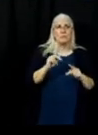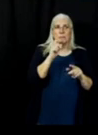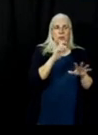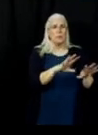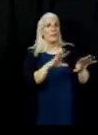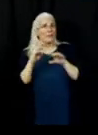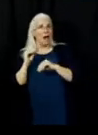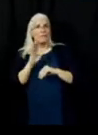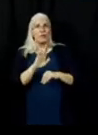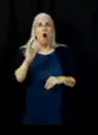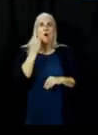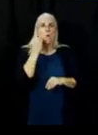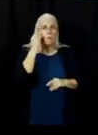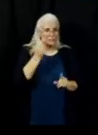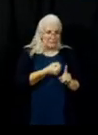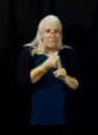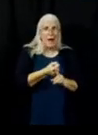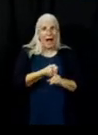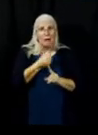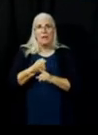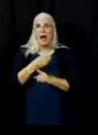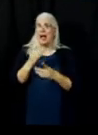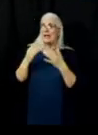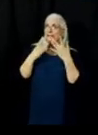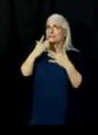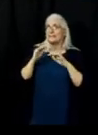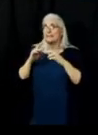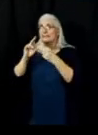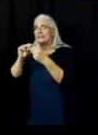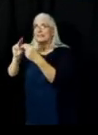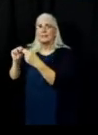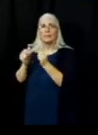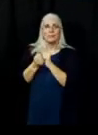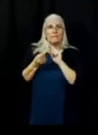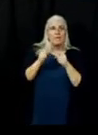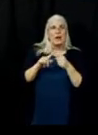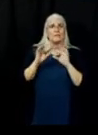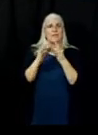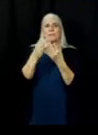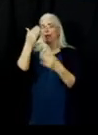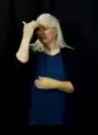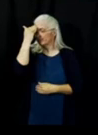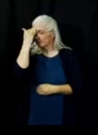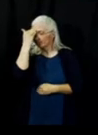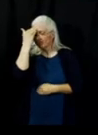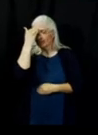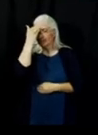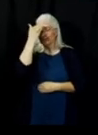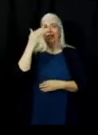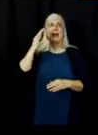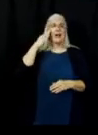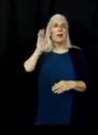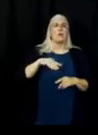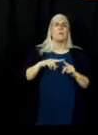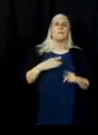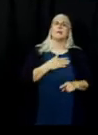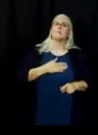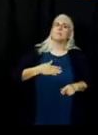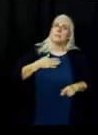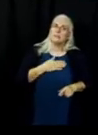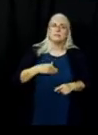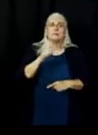fact that we need to get folks back to their houses. But I will ask that you give me a little bit of patience. I